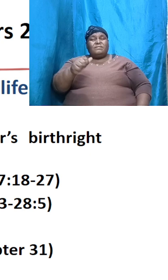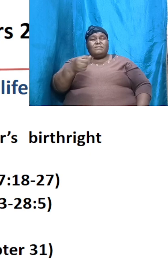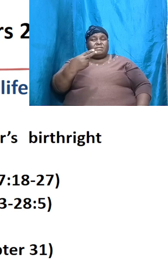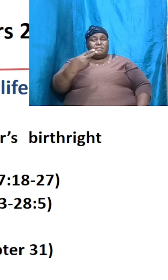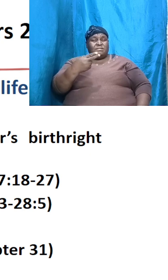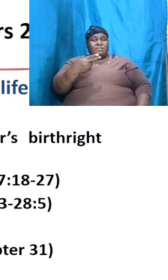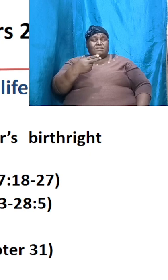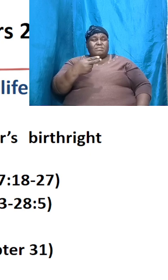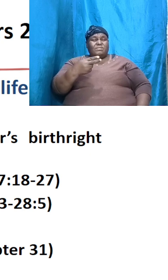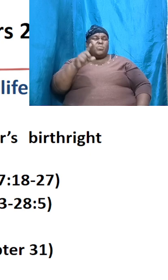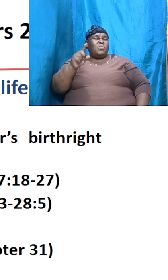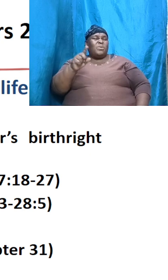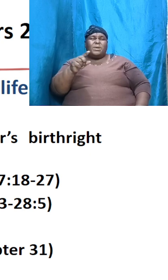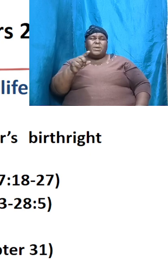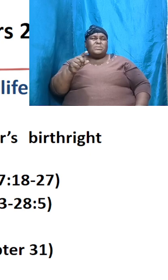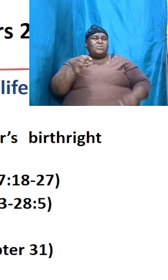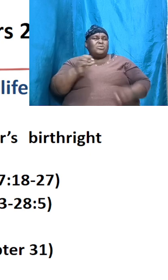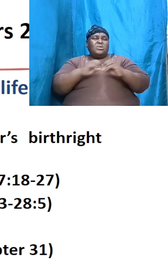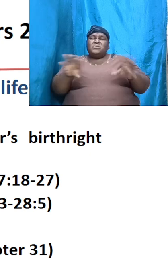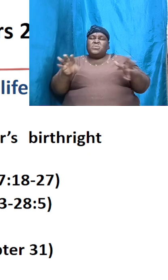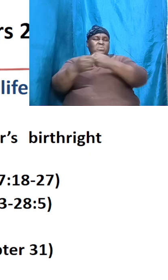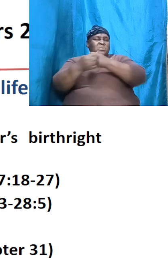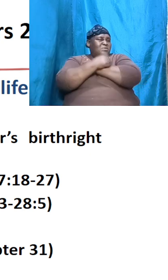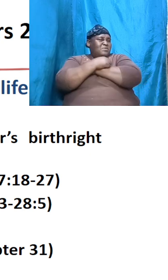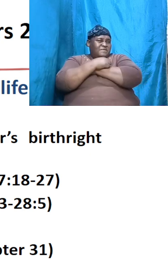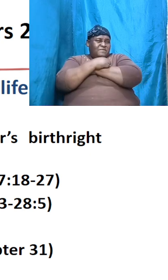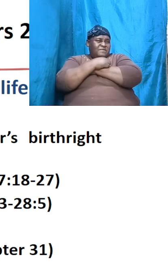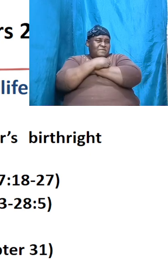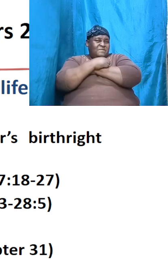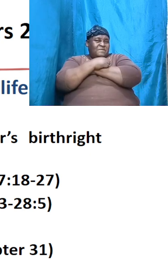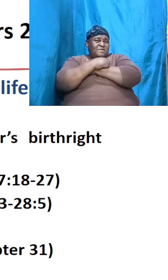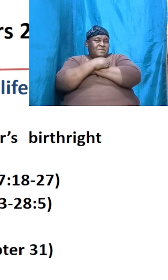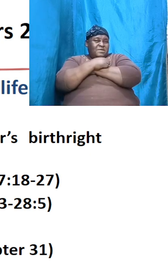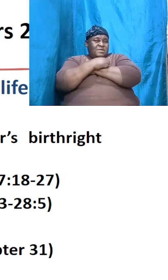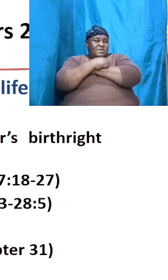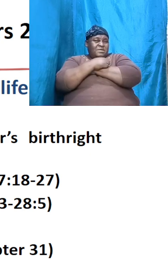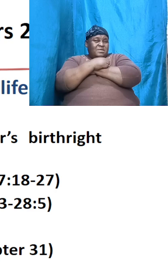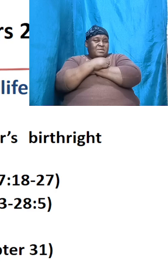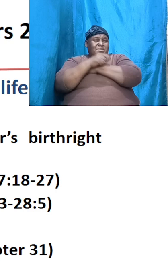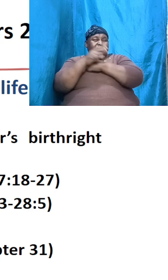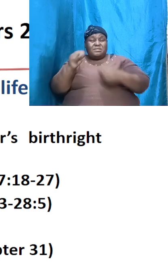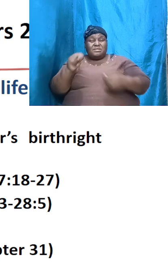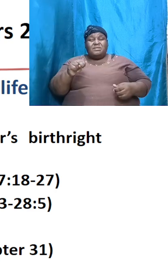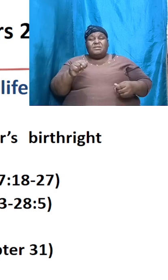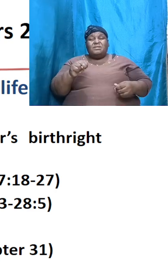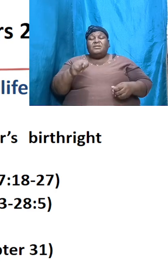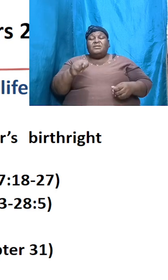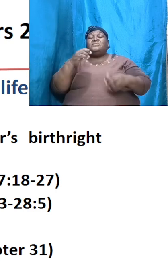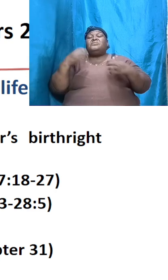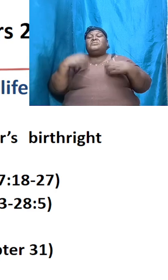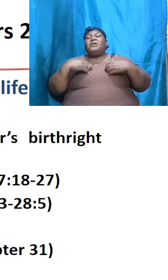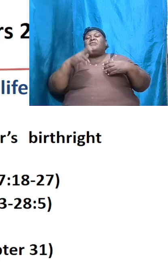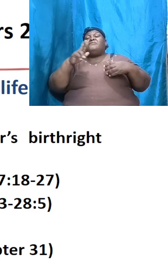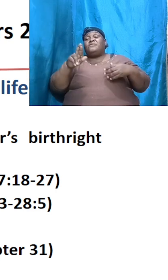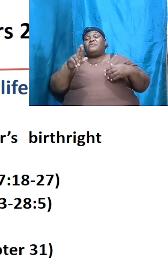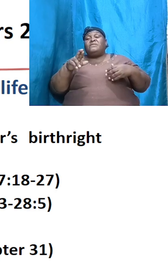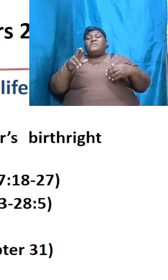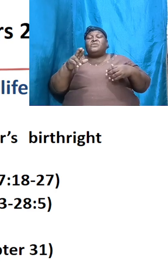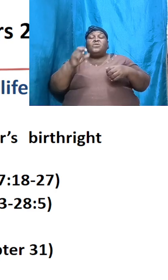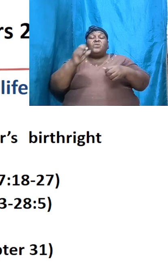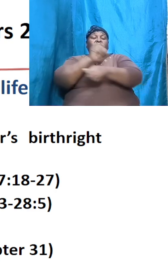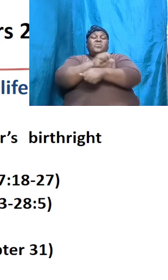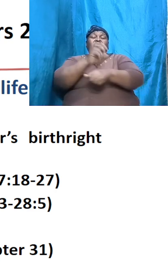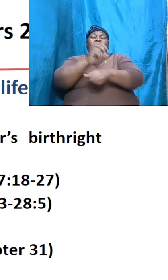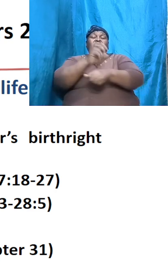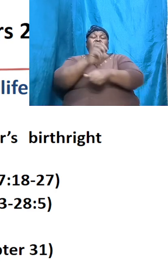no intention to marry to and then he was asked well if you need to have her you're going to have to work seven more years and he